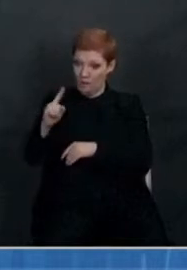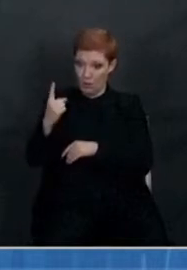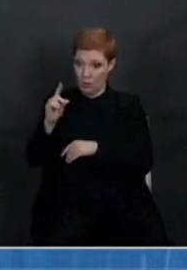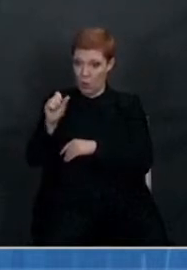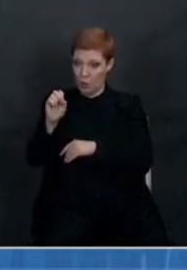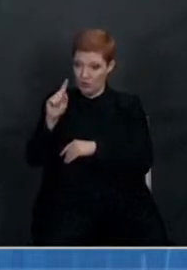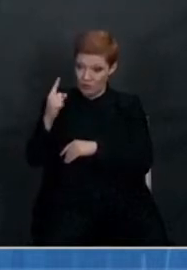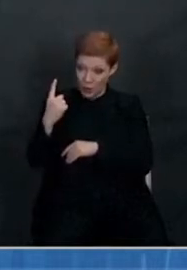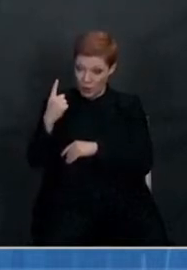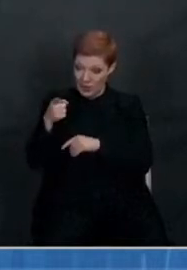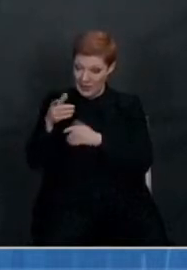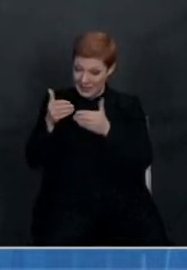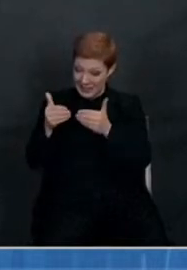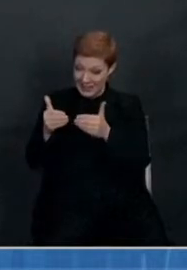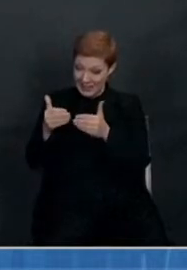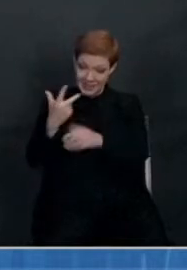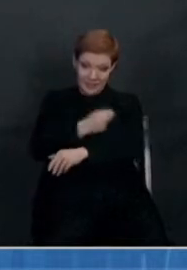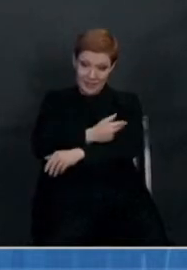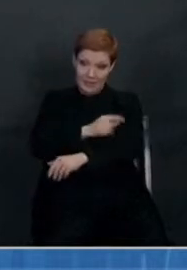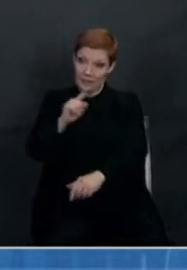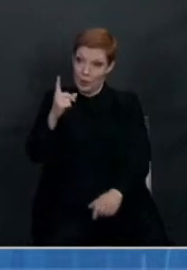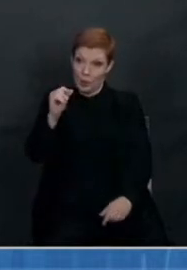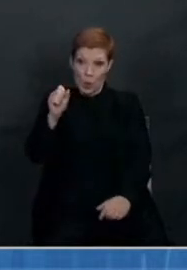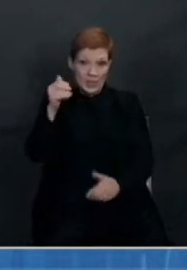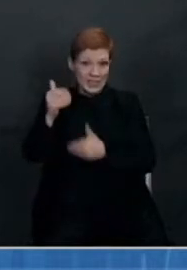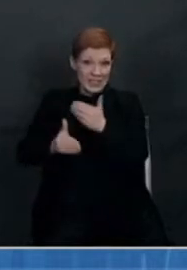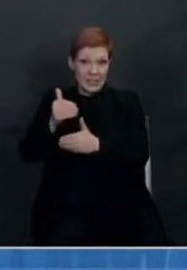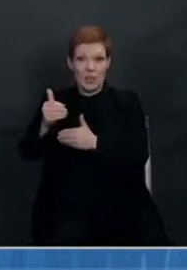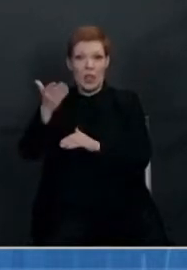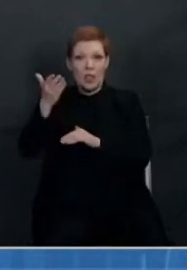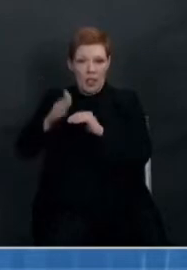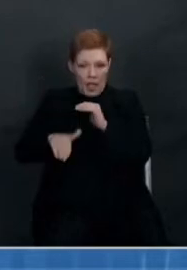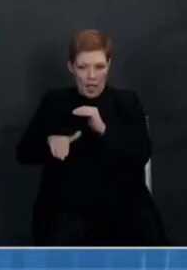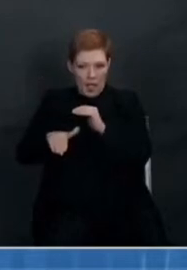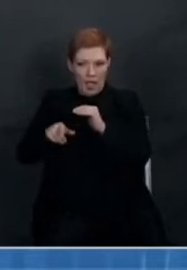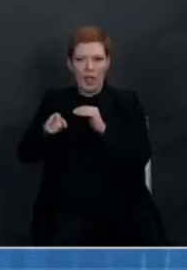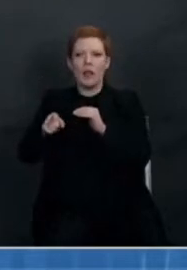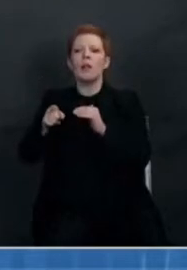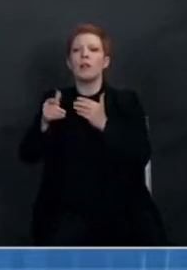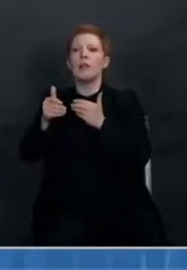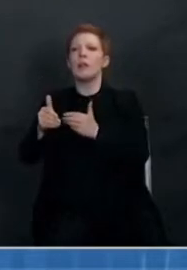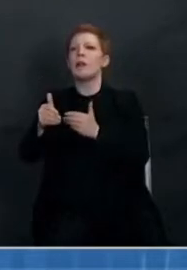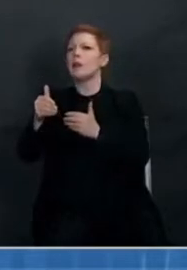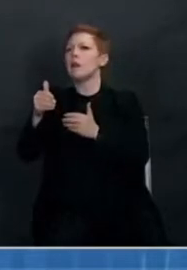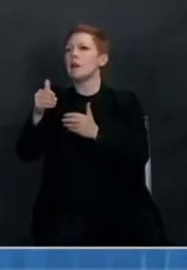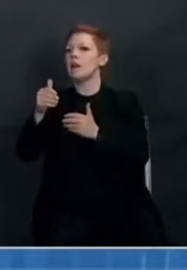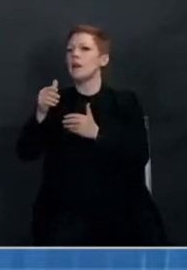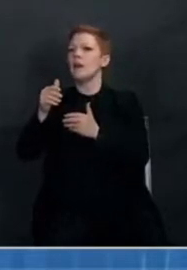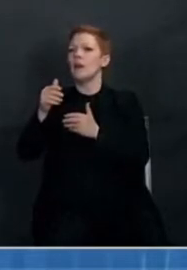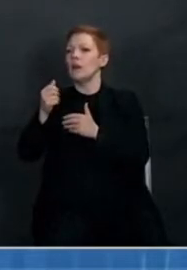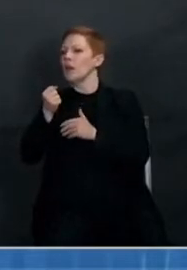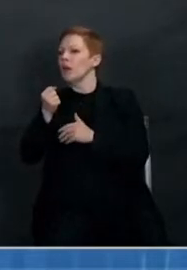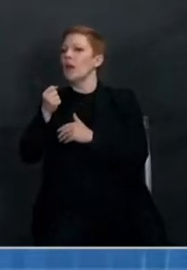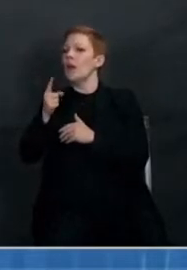possible versus doing the full two doses of the Moderna and Pfizer vaccines? So maybe I will turn